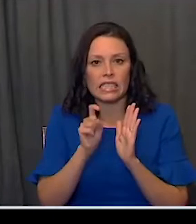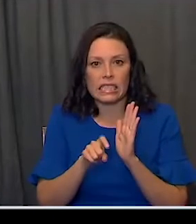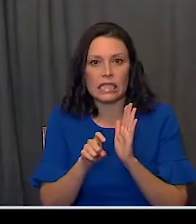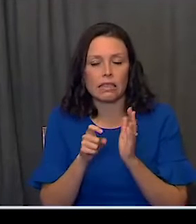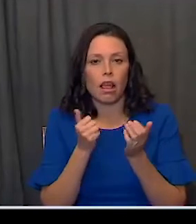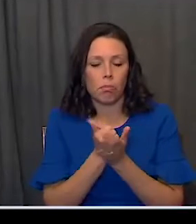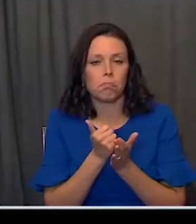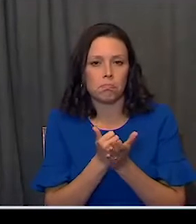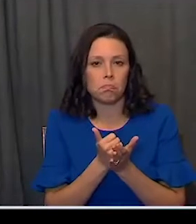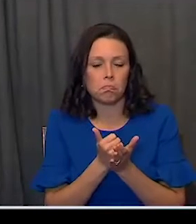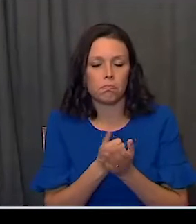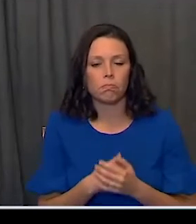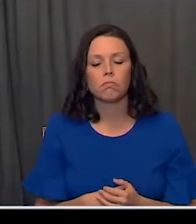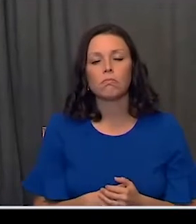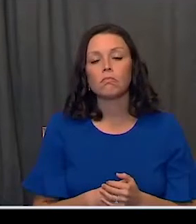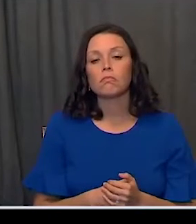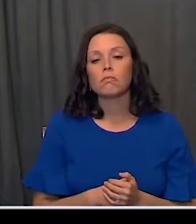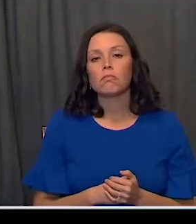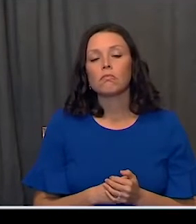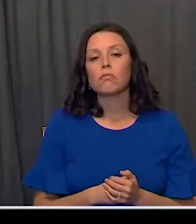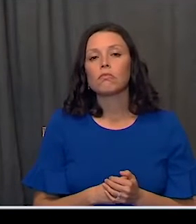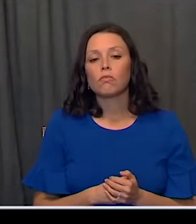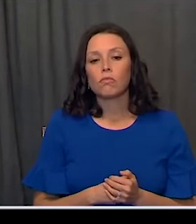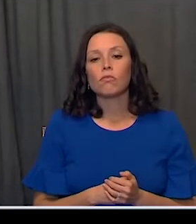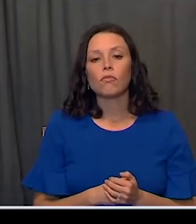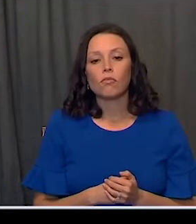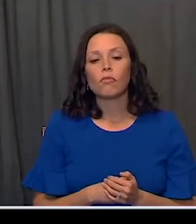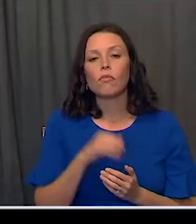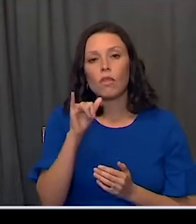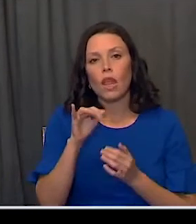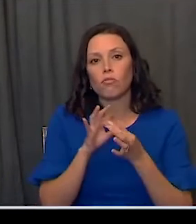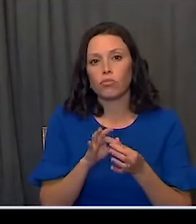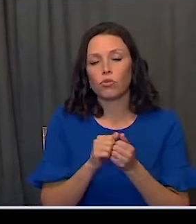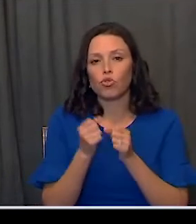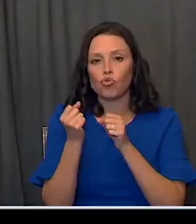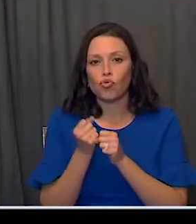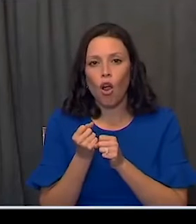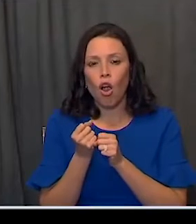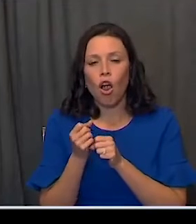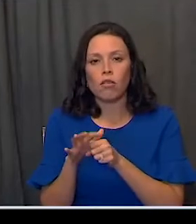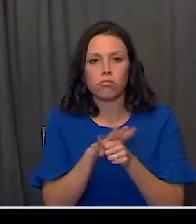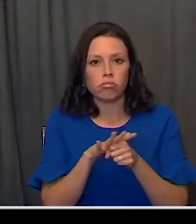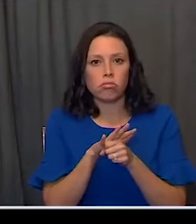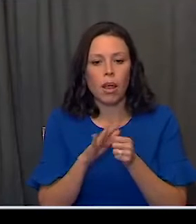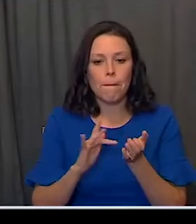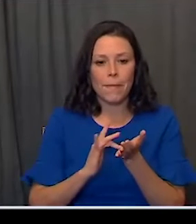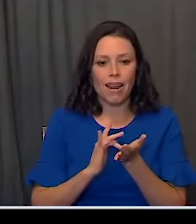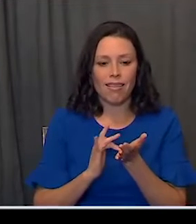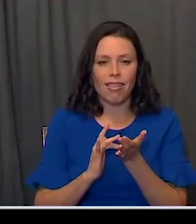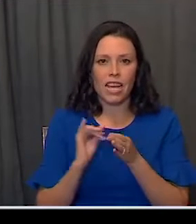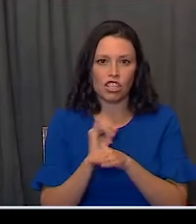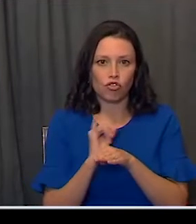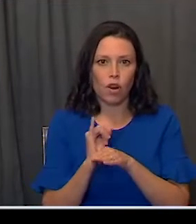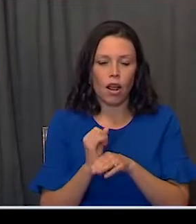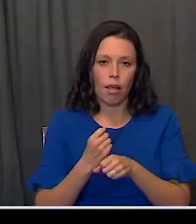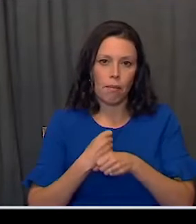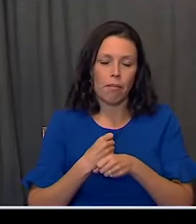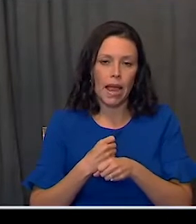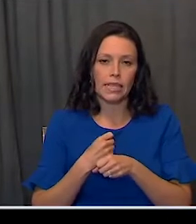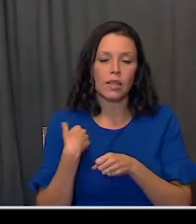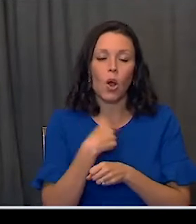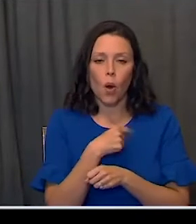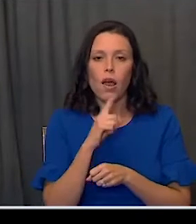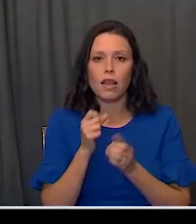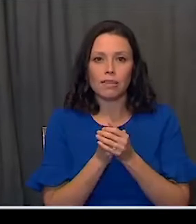assistance. And that's all built upon a foundation of a strong domestic medical industrial base. Something where we've been able to